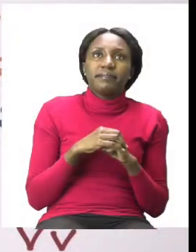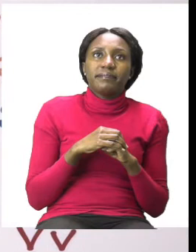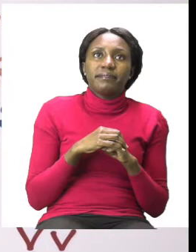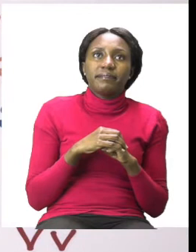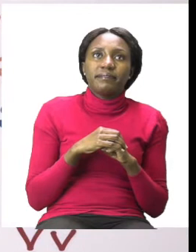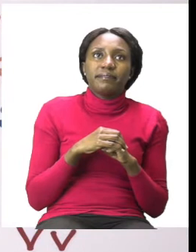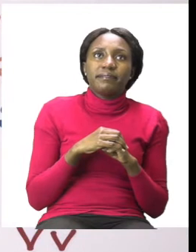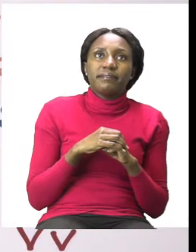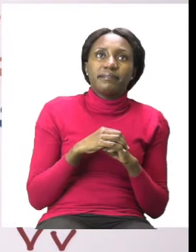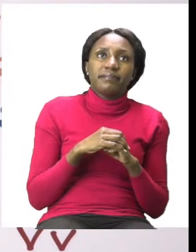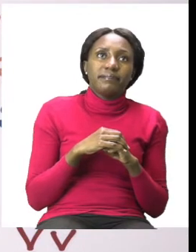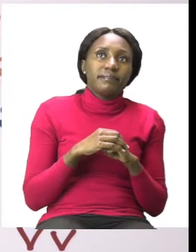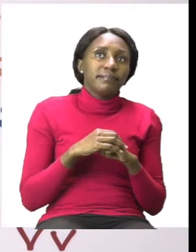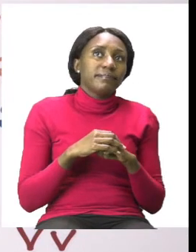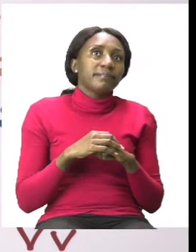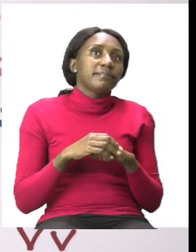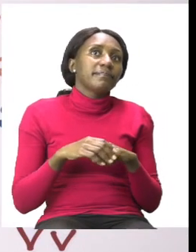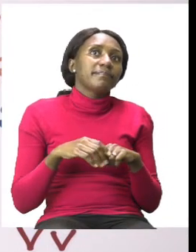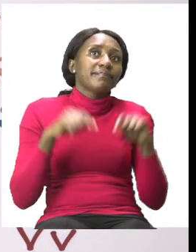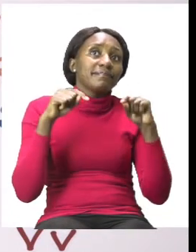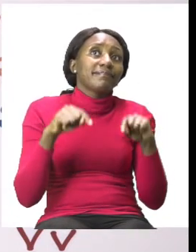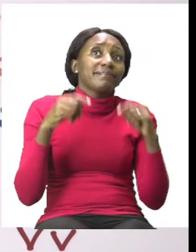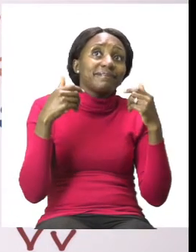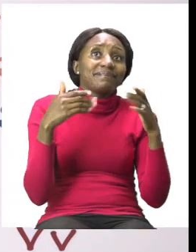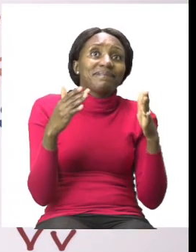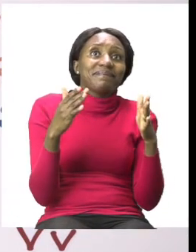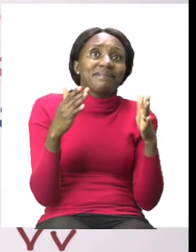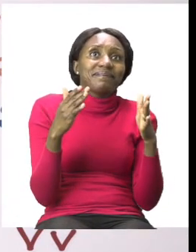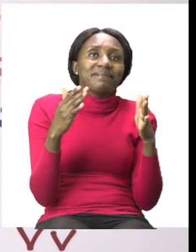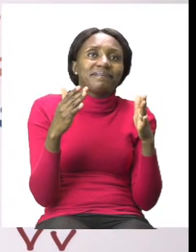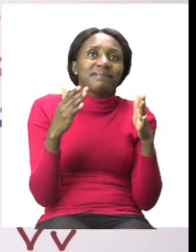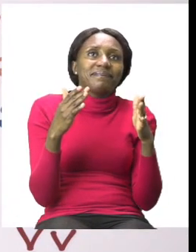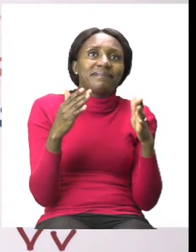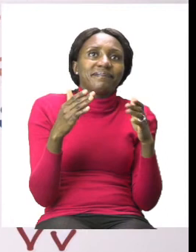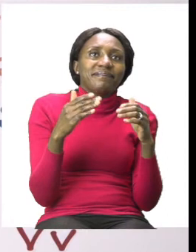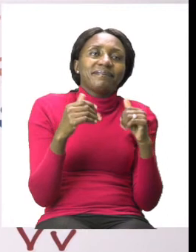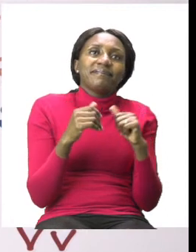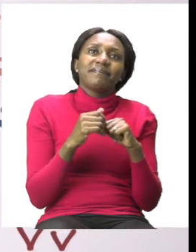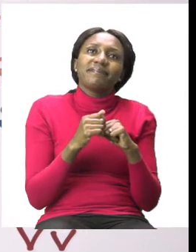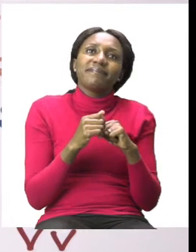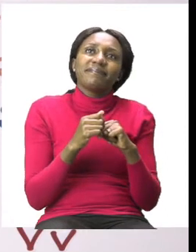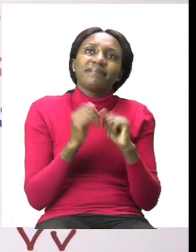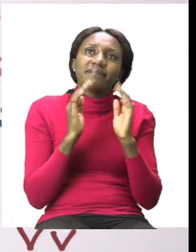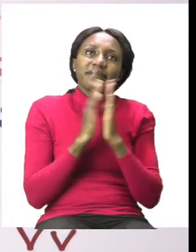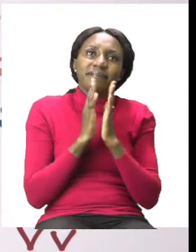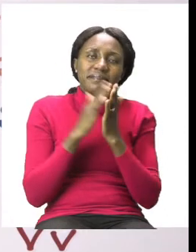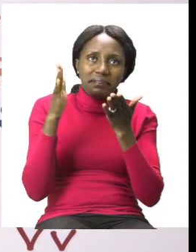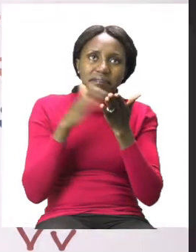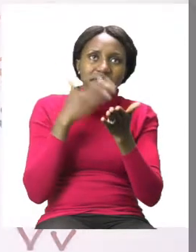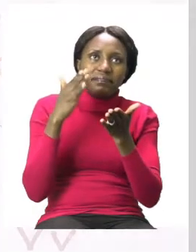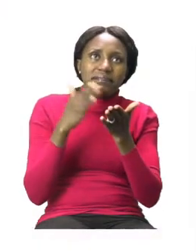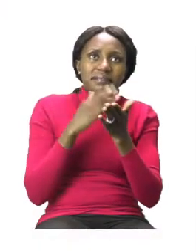Now boys and girls we are going to start our lesson. To start our lesson I'd like you to please turn to page